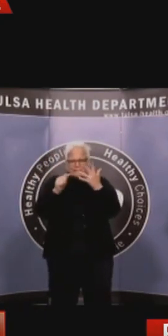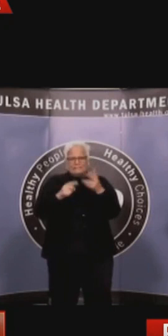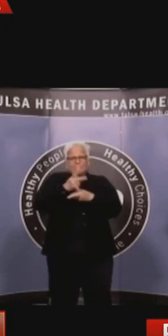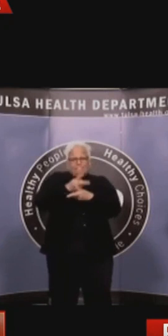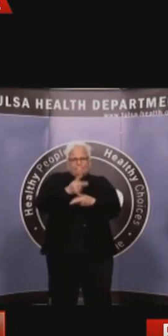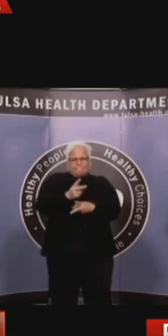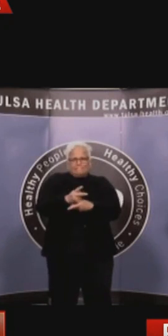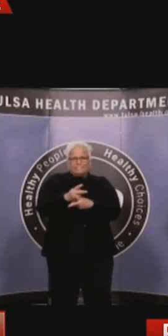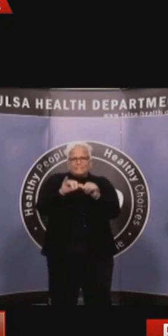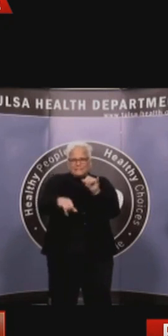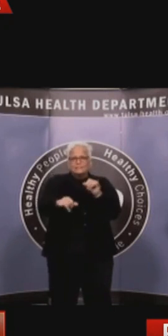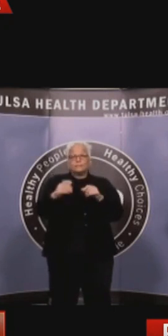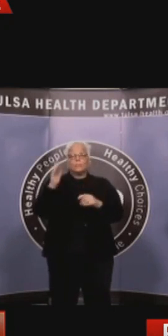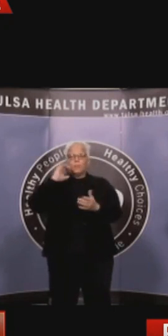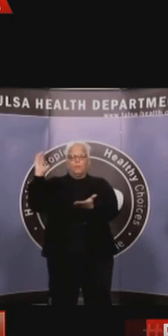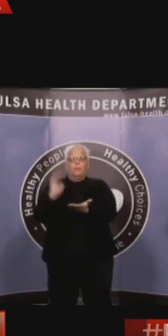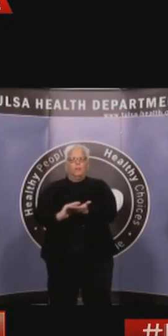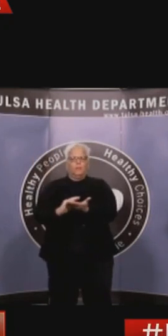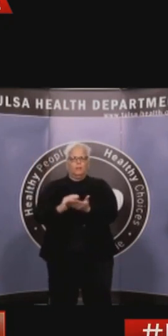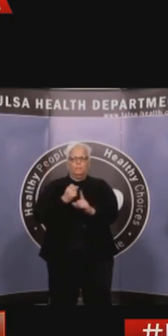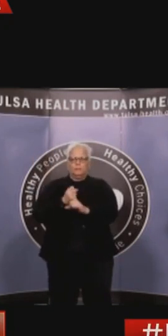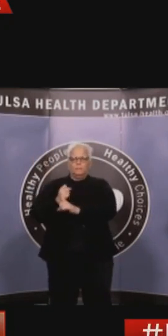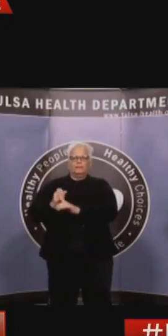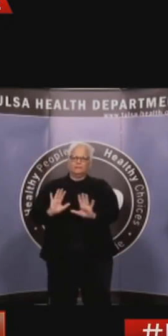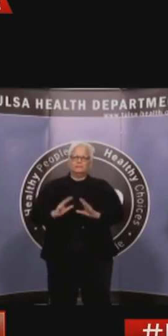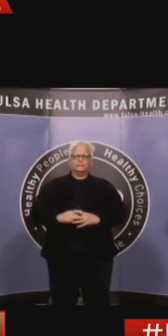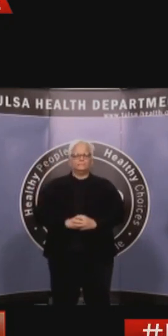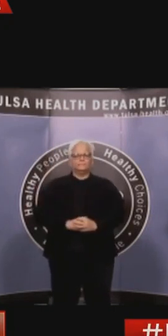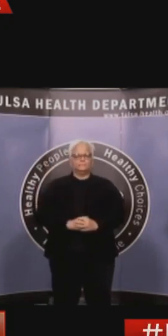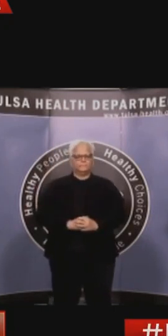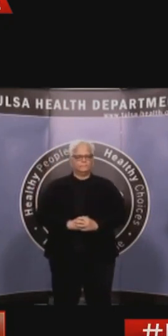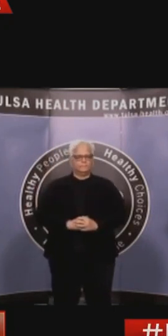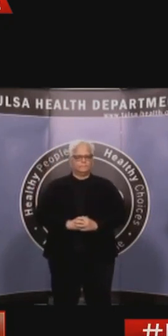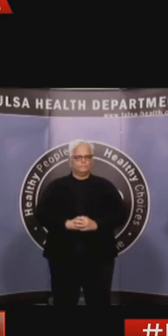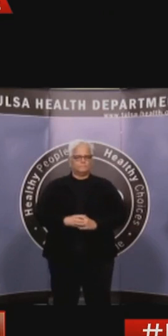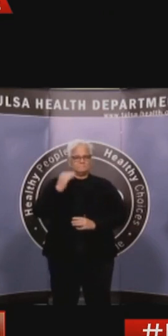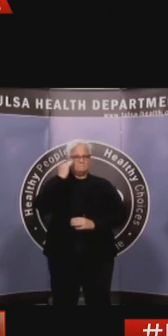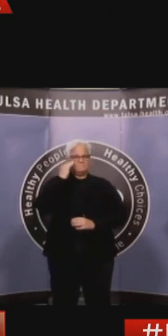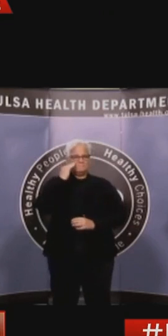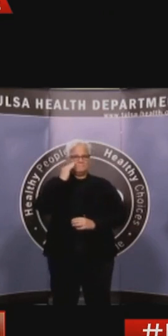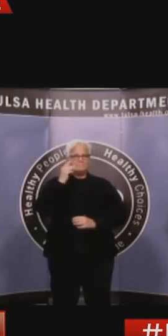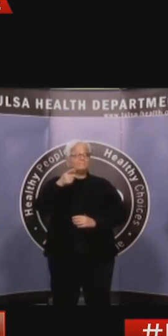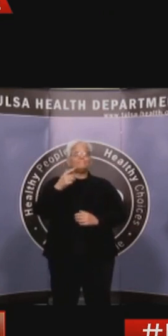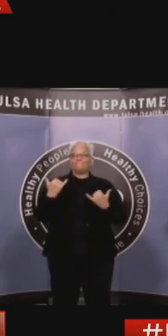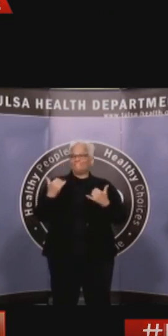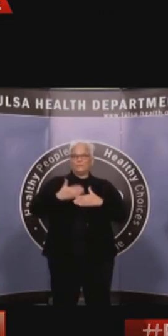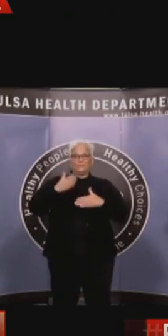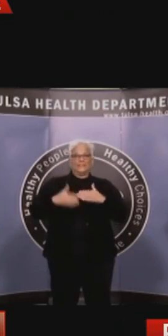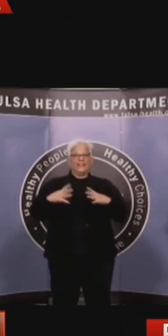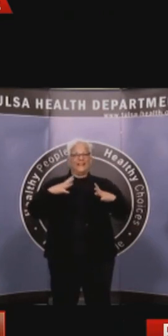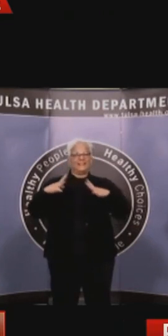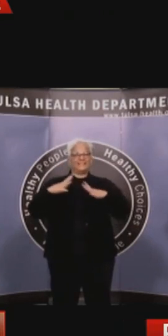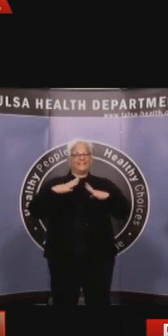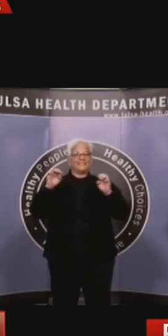hosting virtual dinners, and holding family-only egg hunts in the backyard more. Limiting face-to-face contact with others is